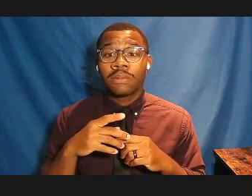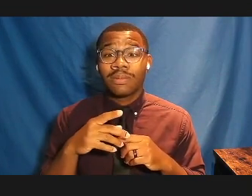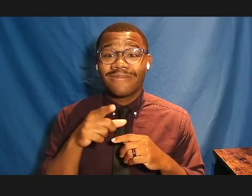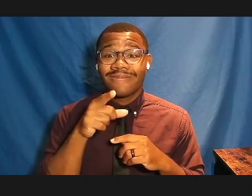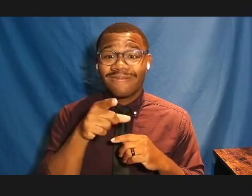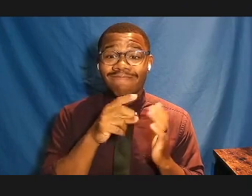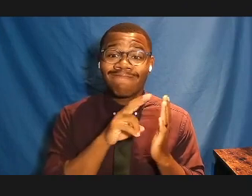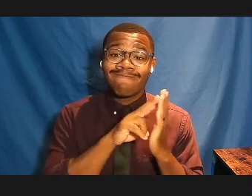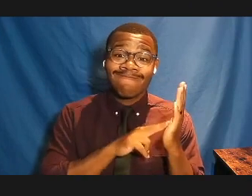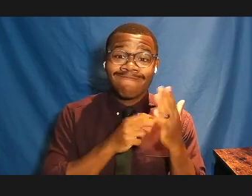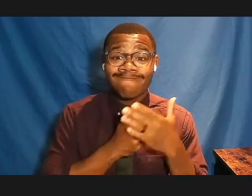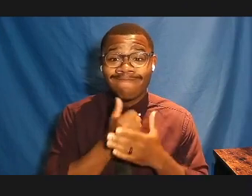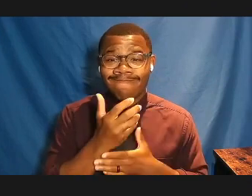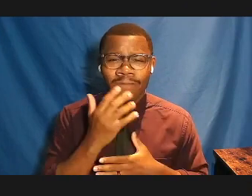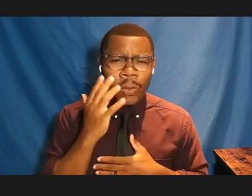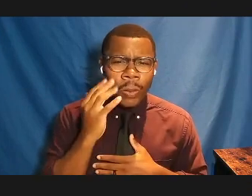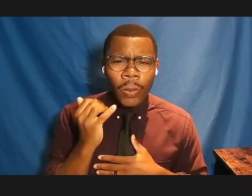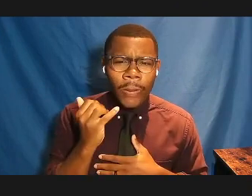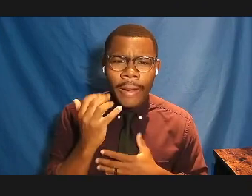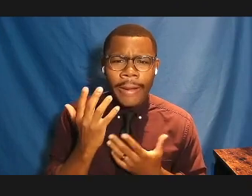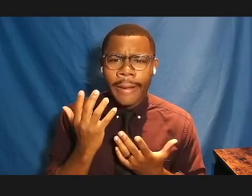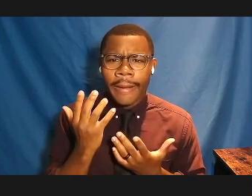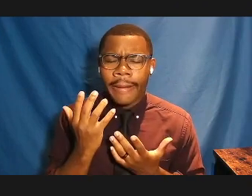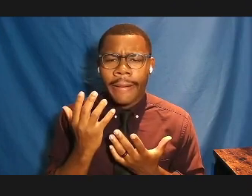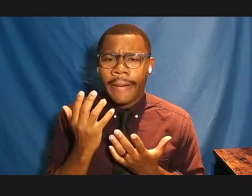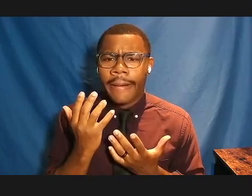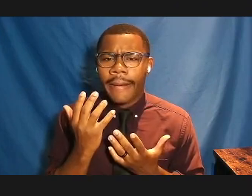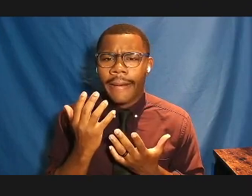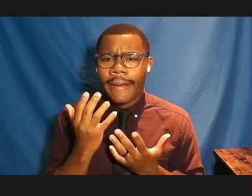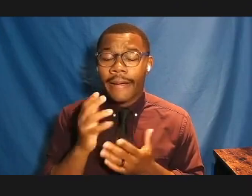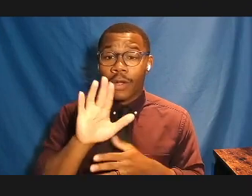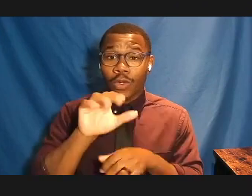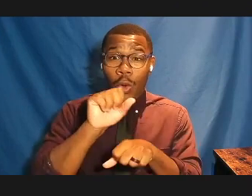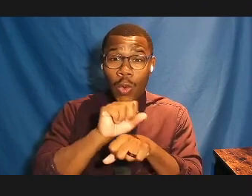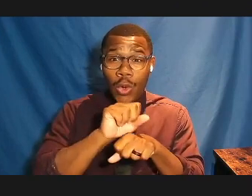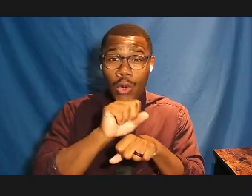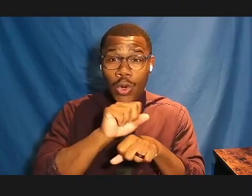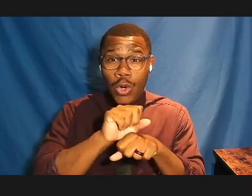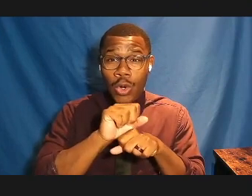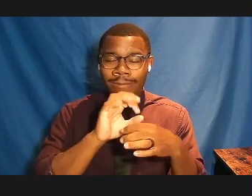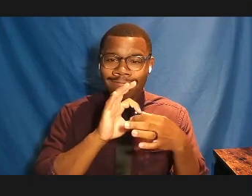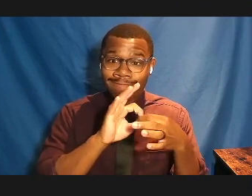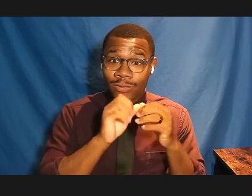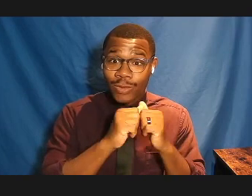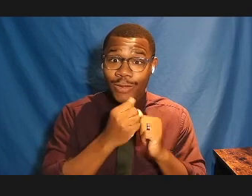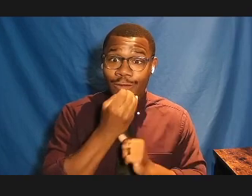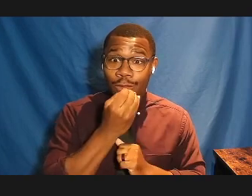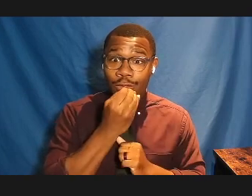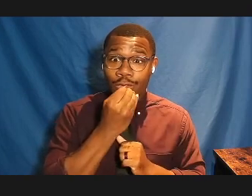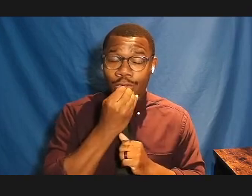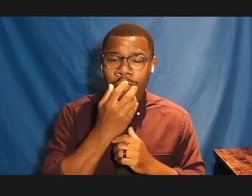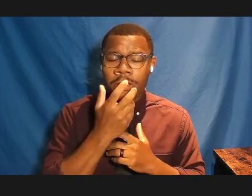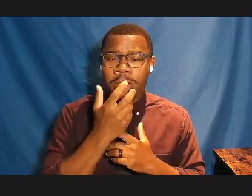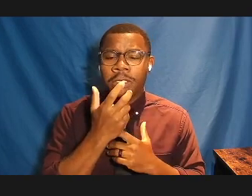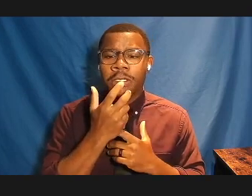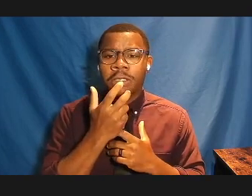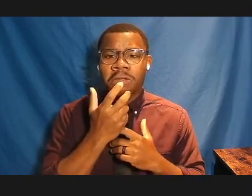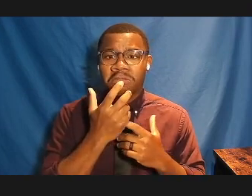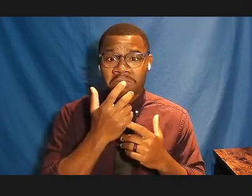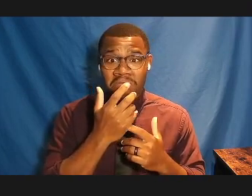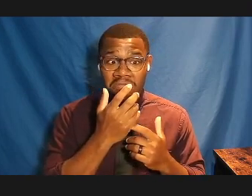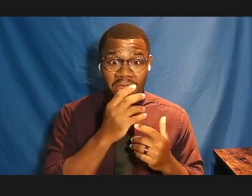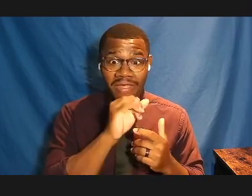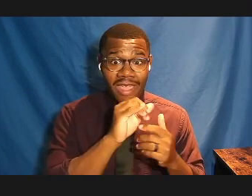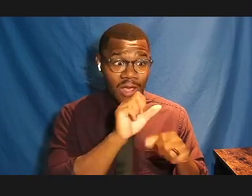from your, you know, deep and extensive work with food, adding to this thread of conversation of where we've been.